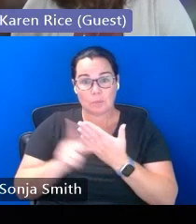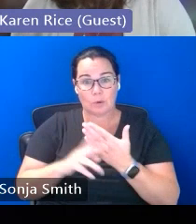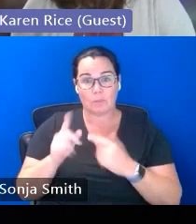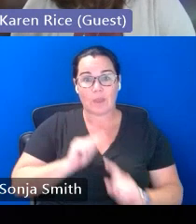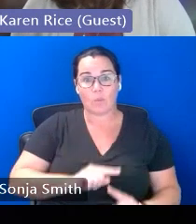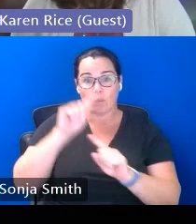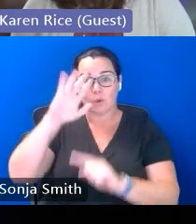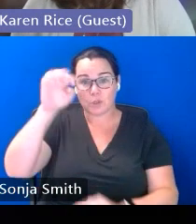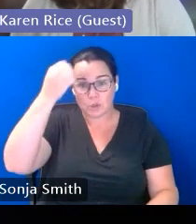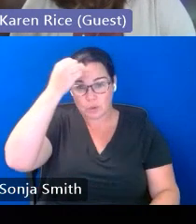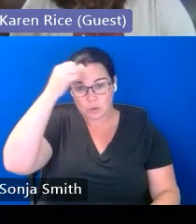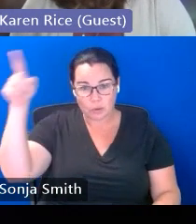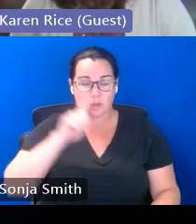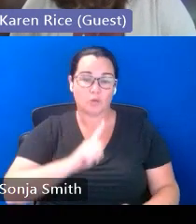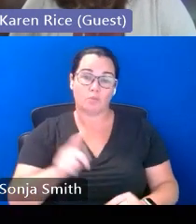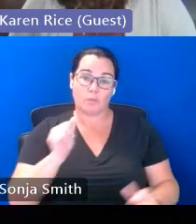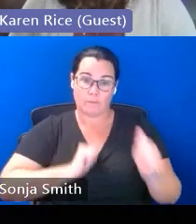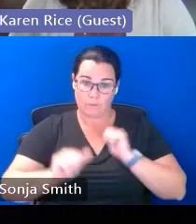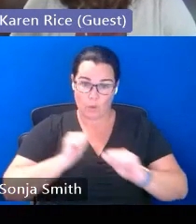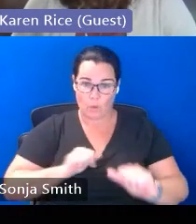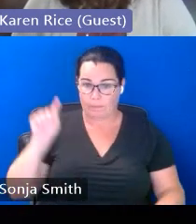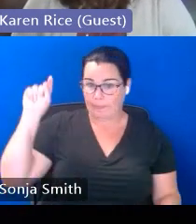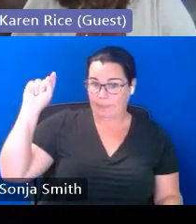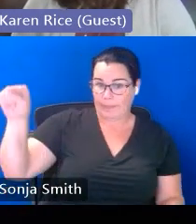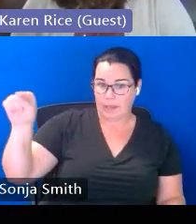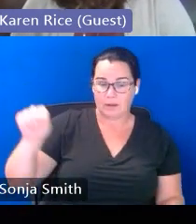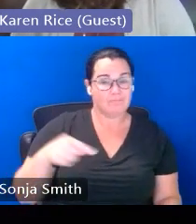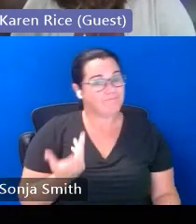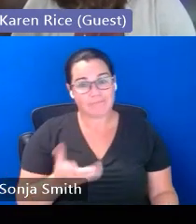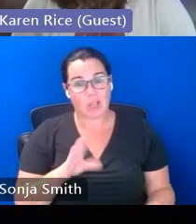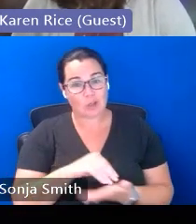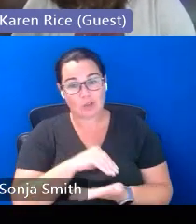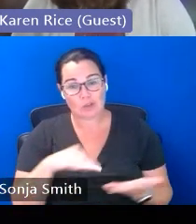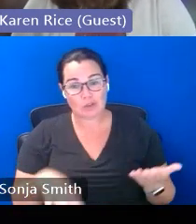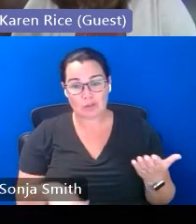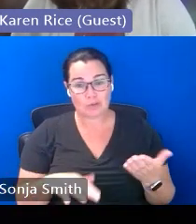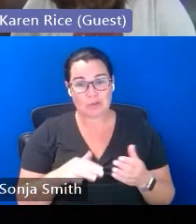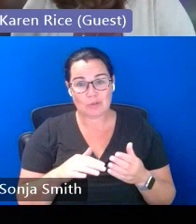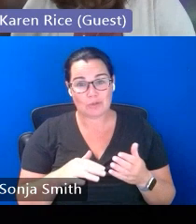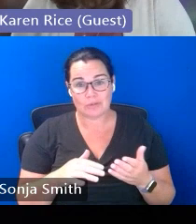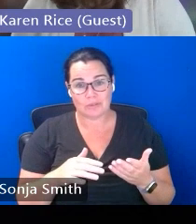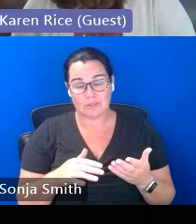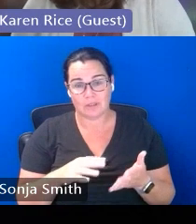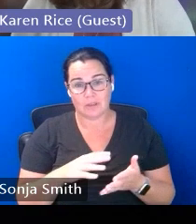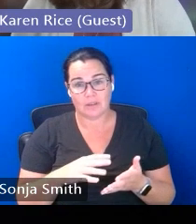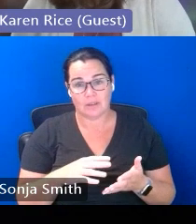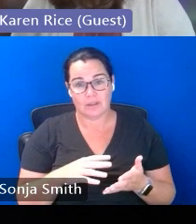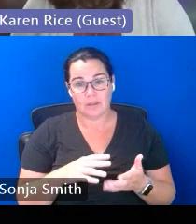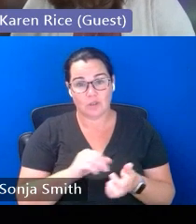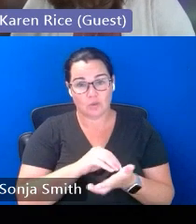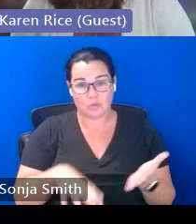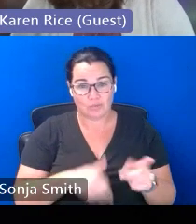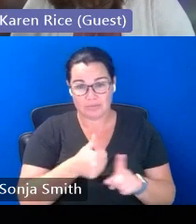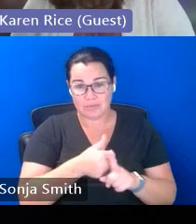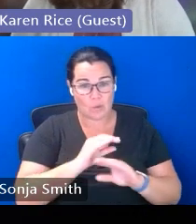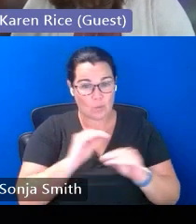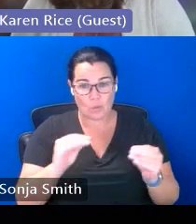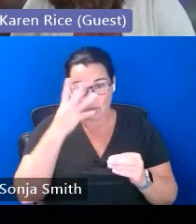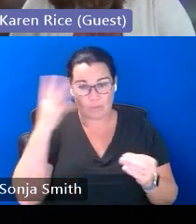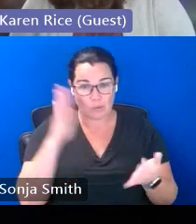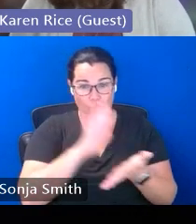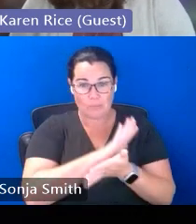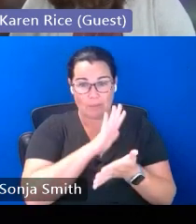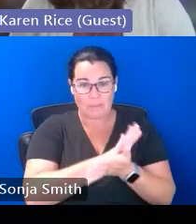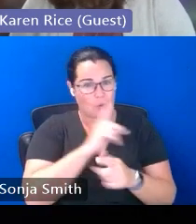some concerts and different things and our undocumented students that participated in those classes were not able to participate in those